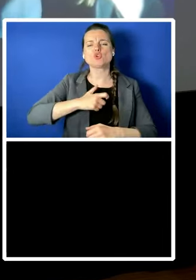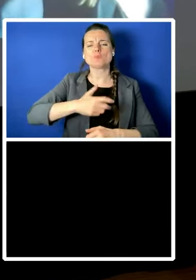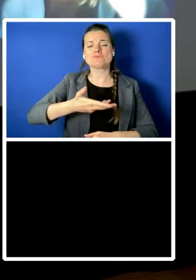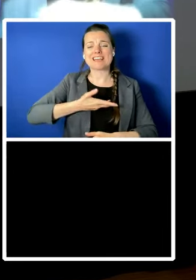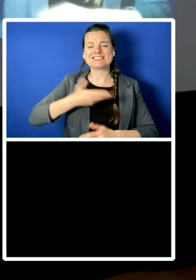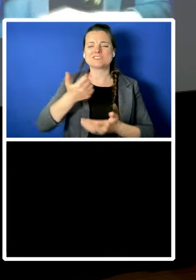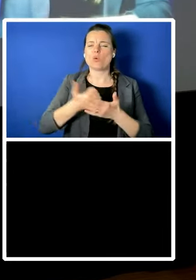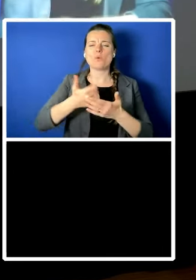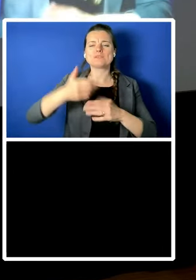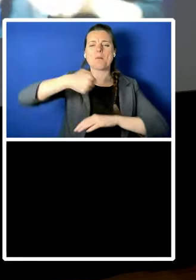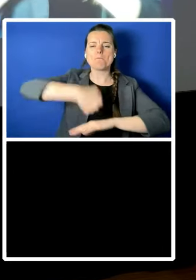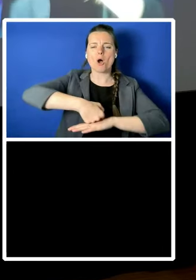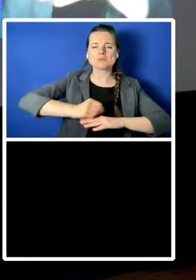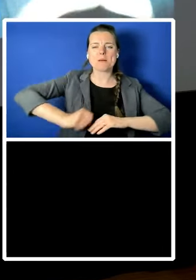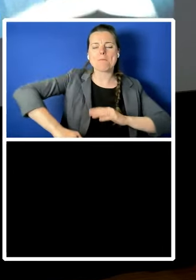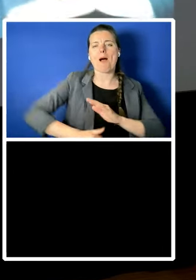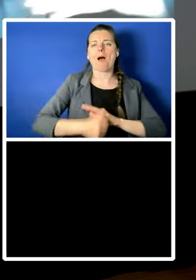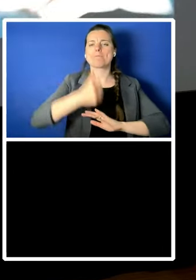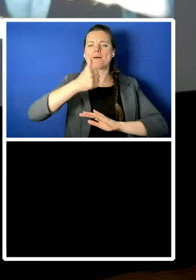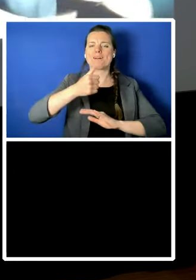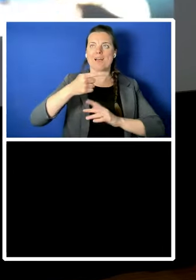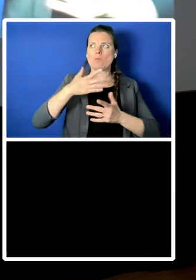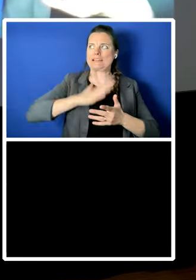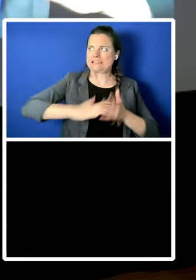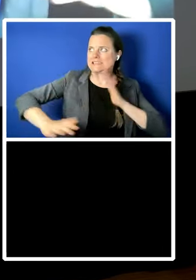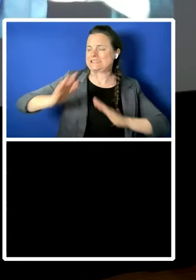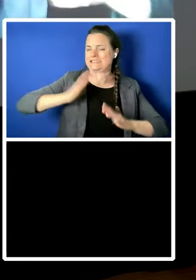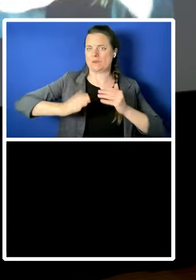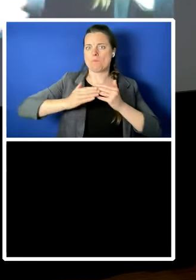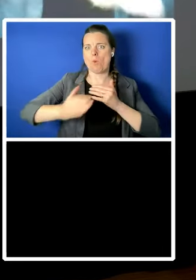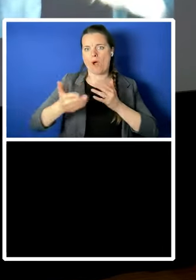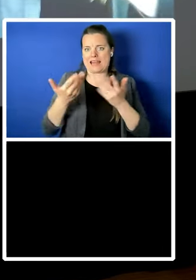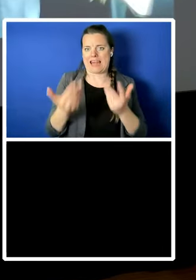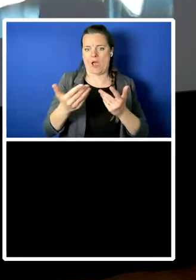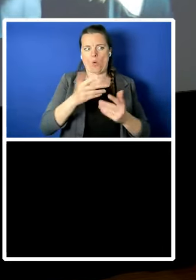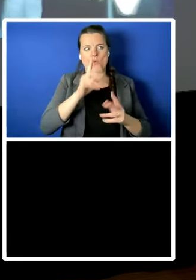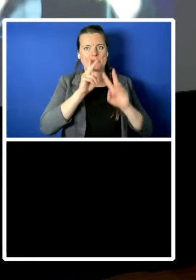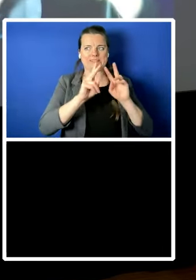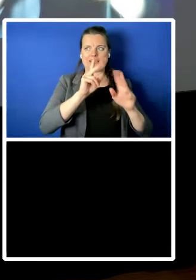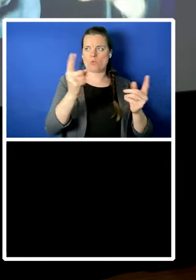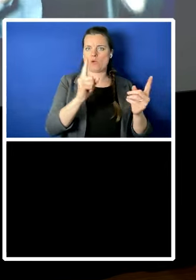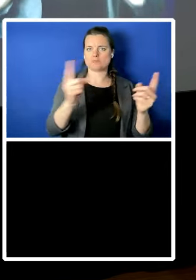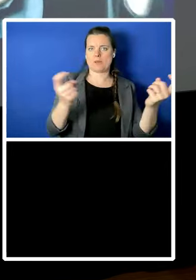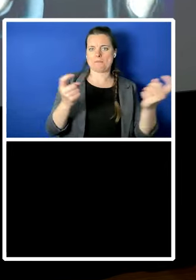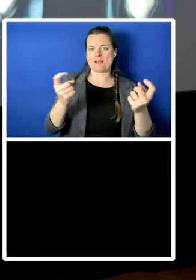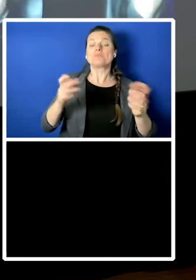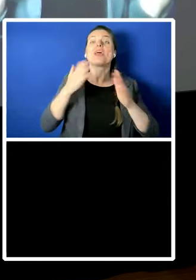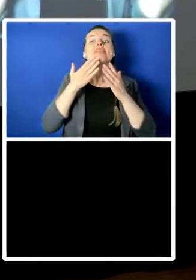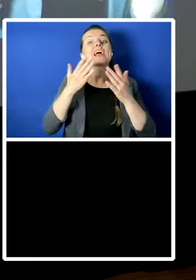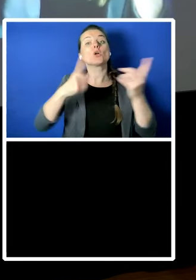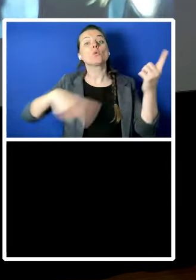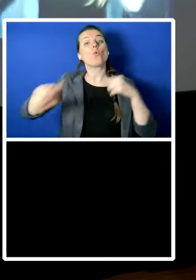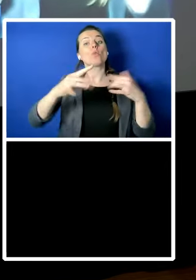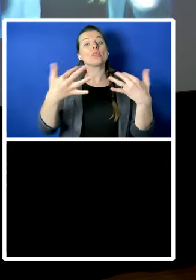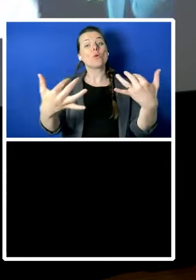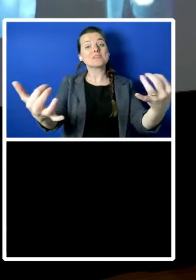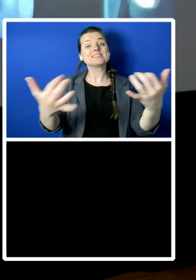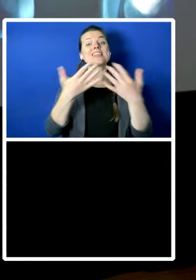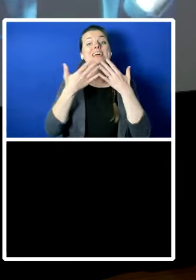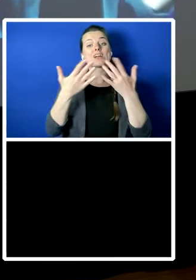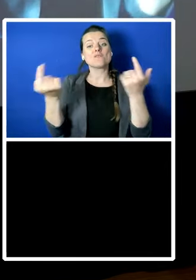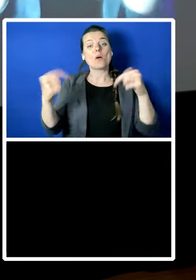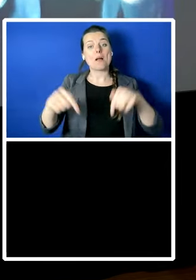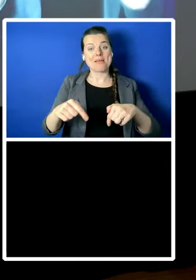than ever um under the regimes to come thank you so much to all of you to all the audience for being here today um to help